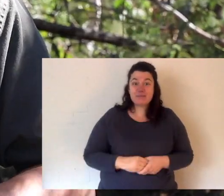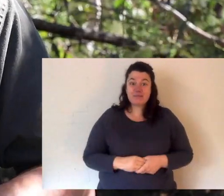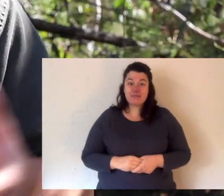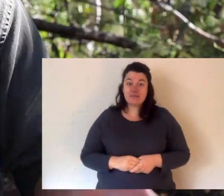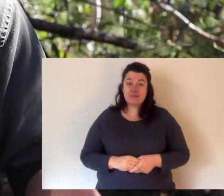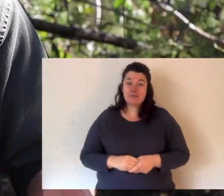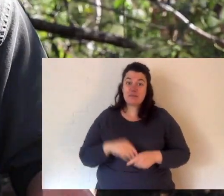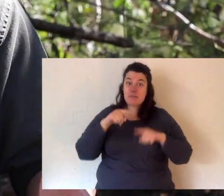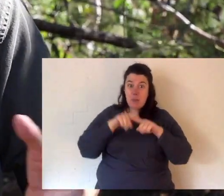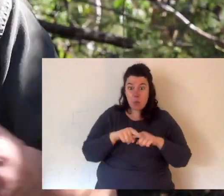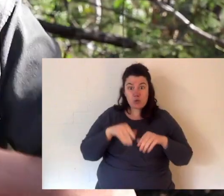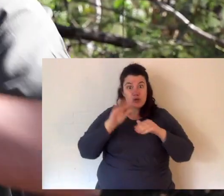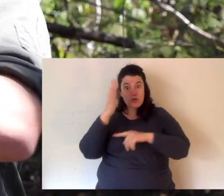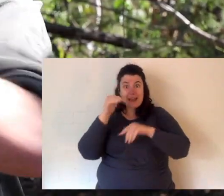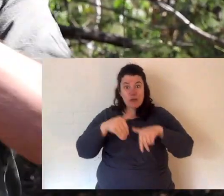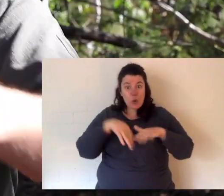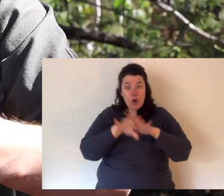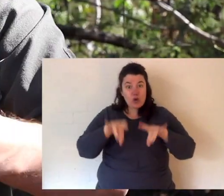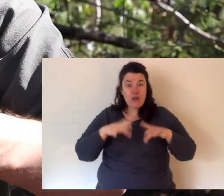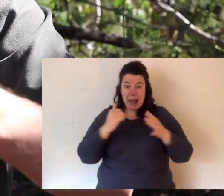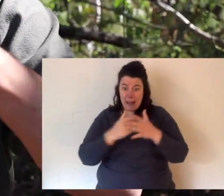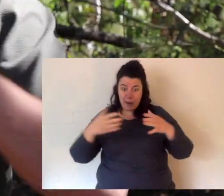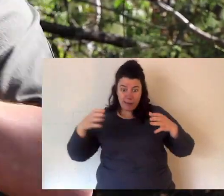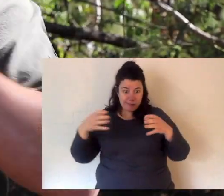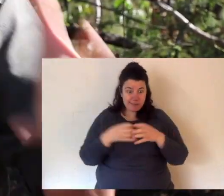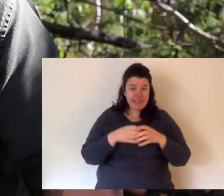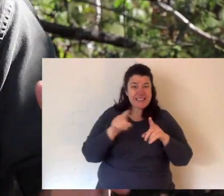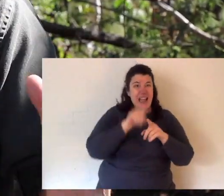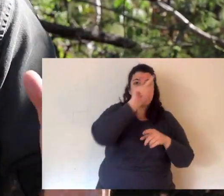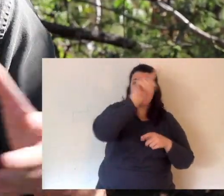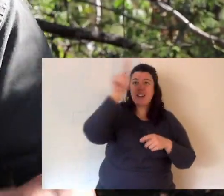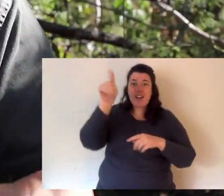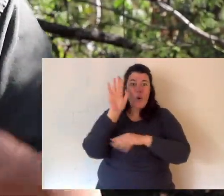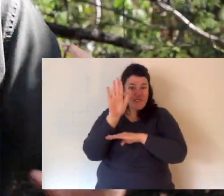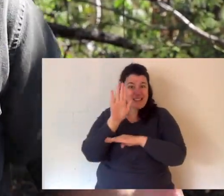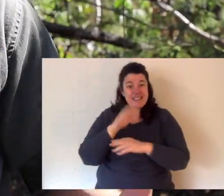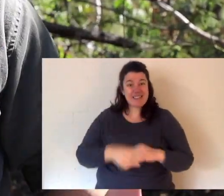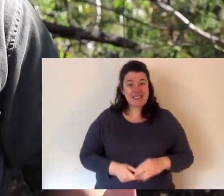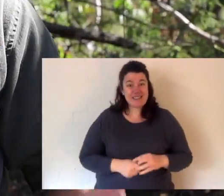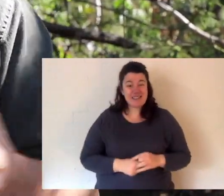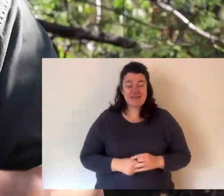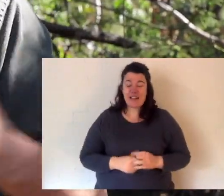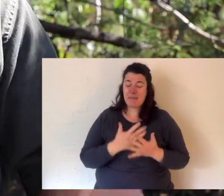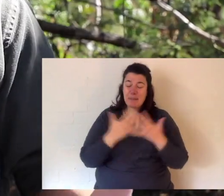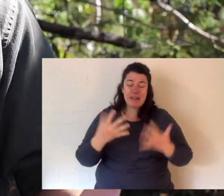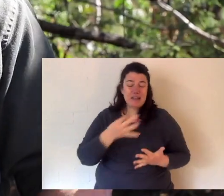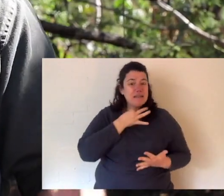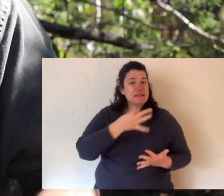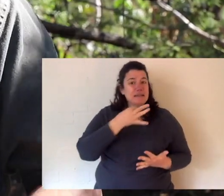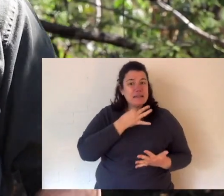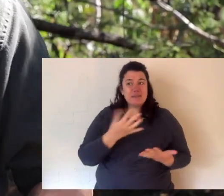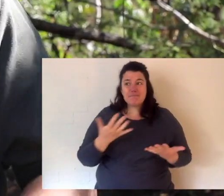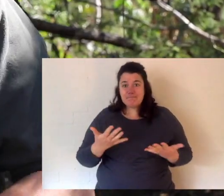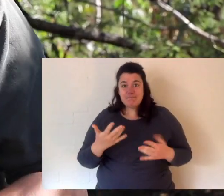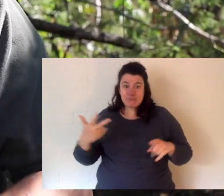Australia are endangered and in Papua New Guinea or West Papua it's the same. They face many threats but some of them include